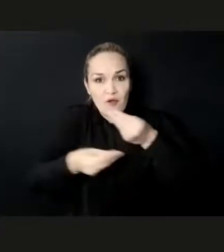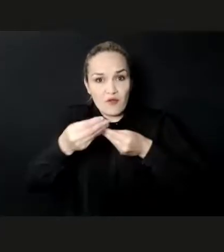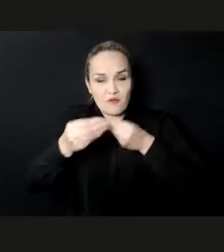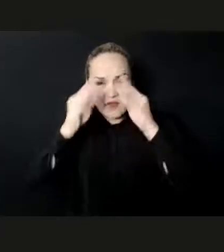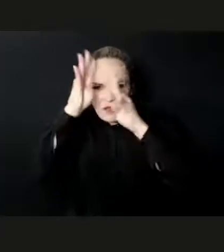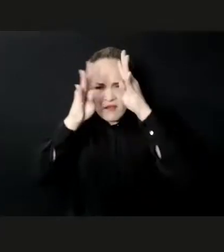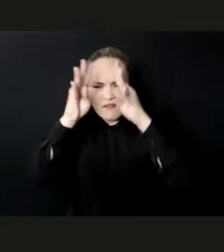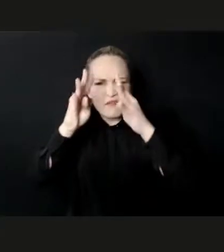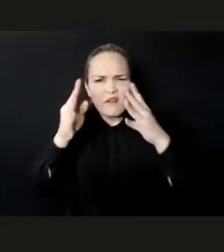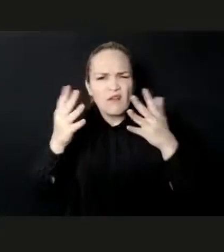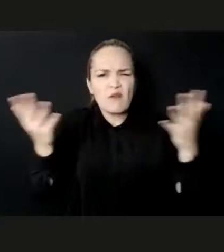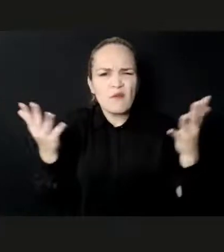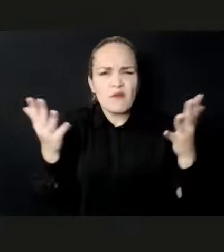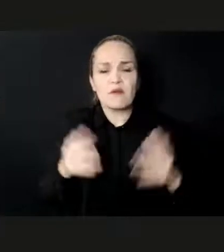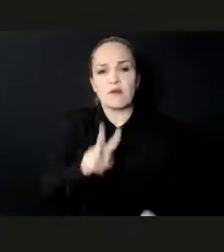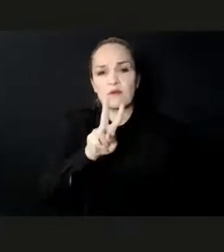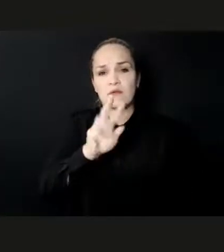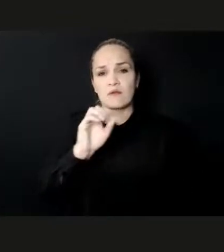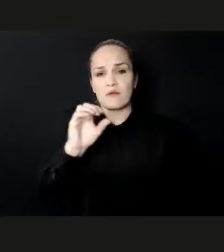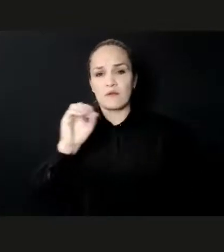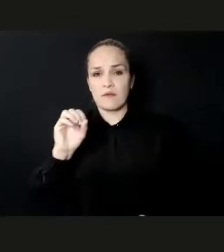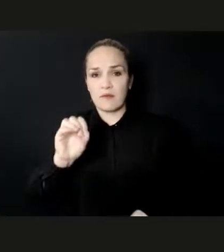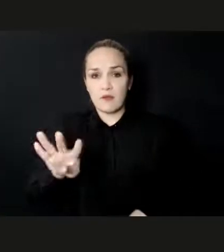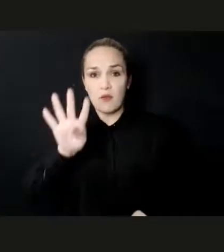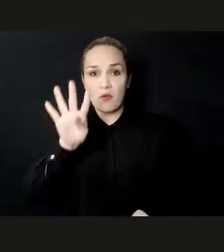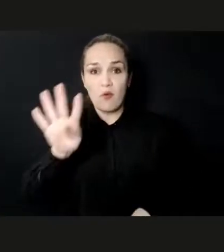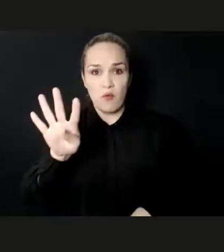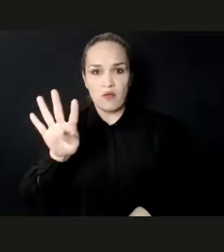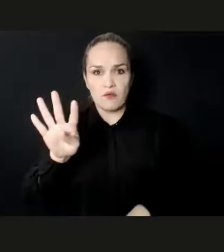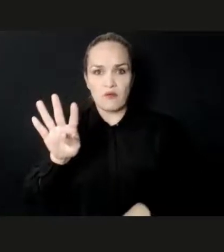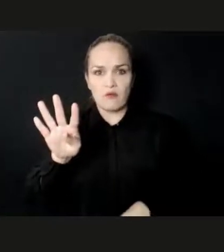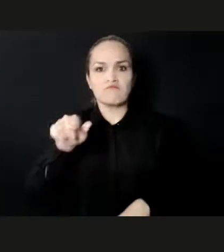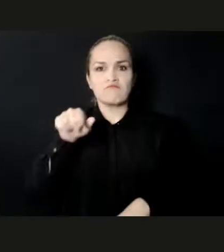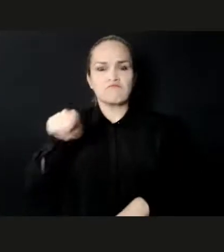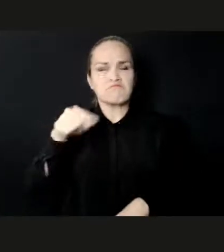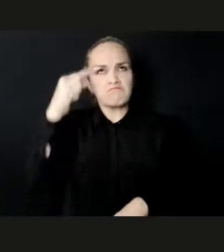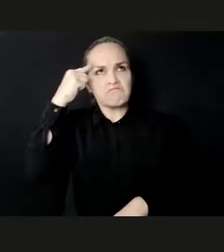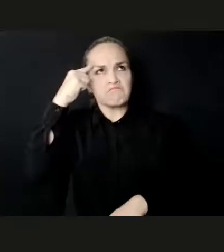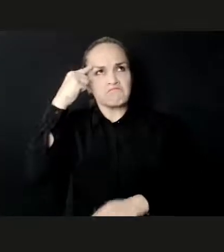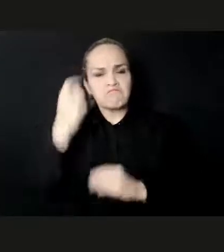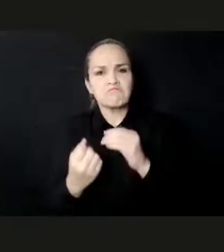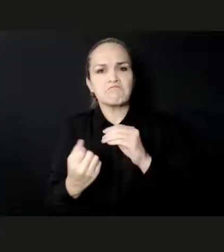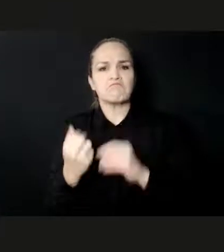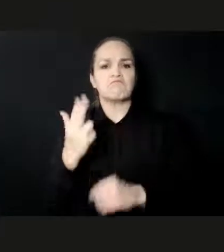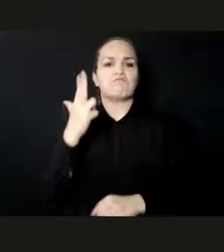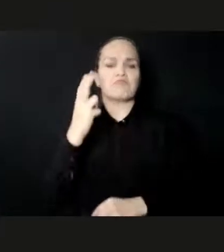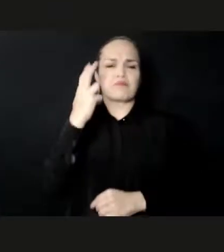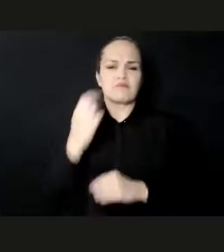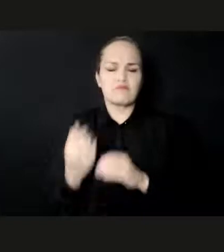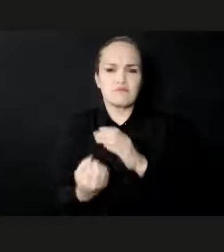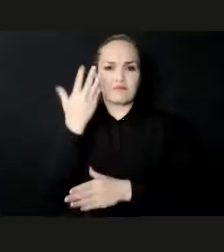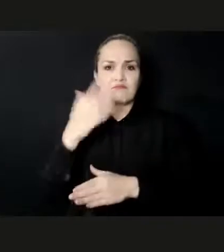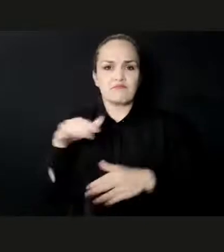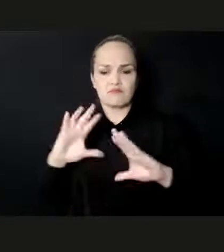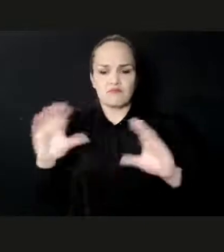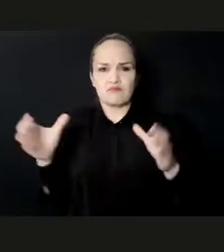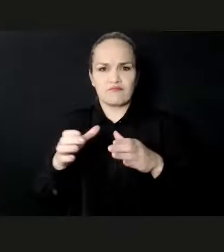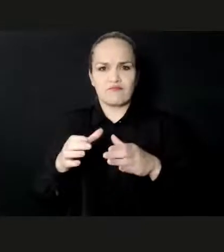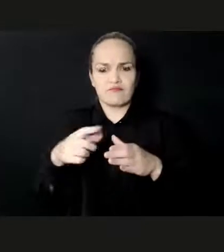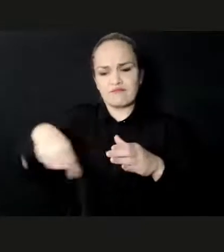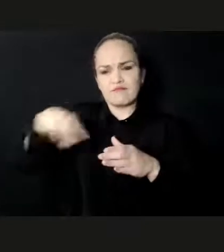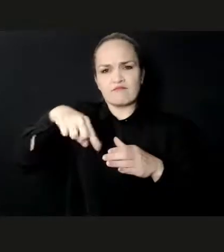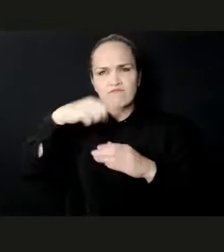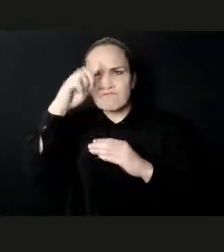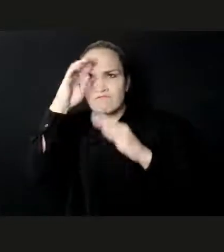countries to better understand the economic contribution of the creative industries countries